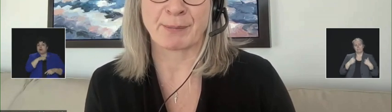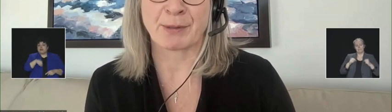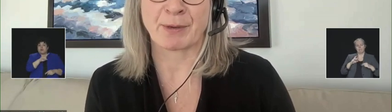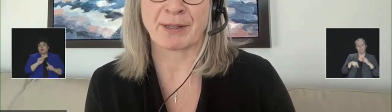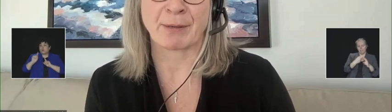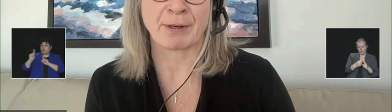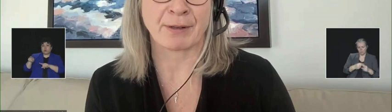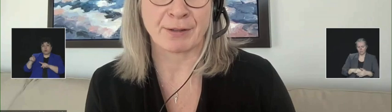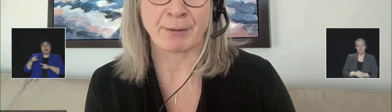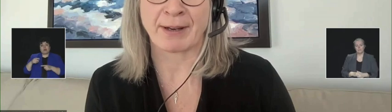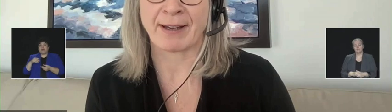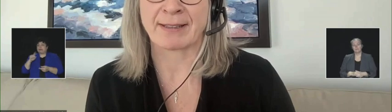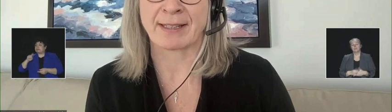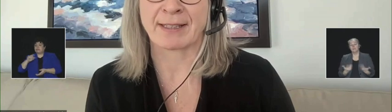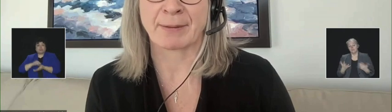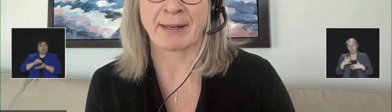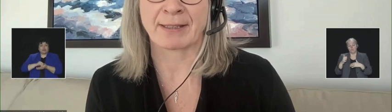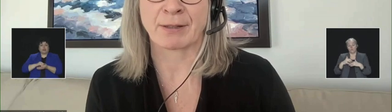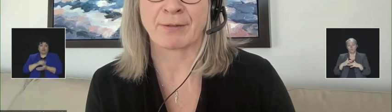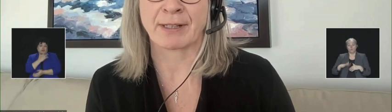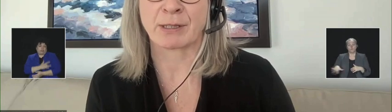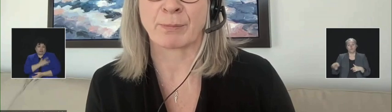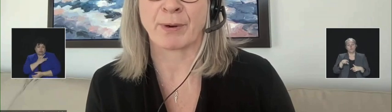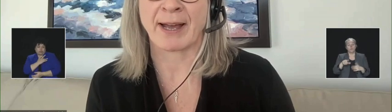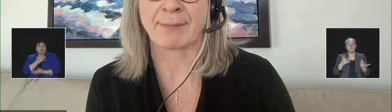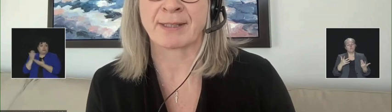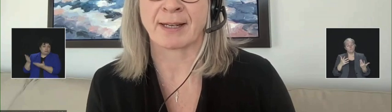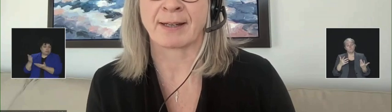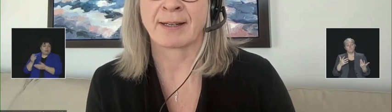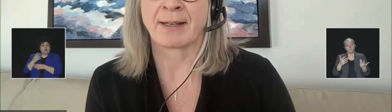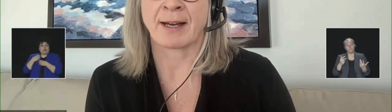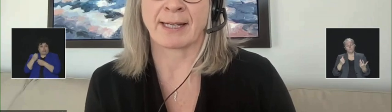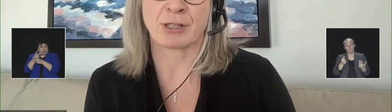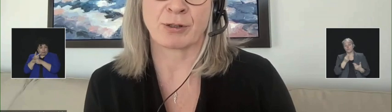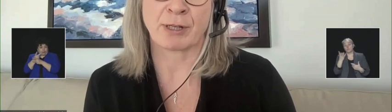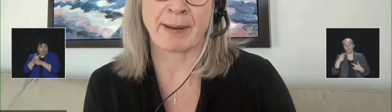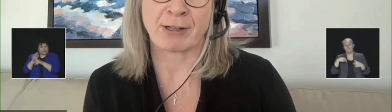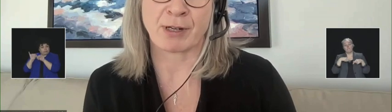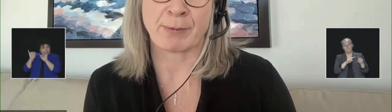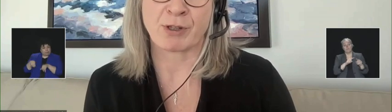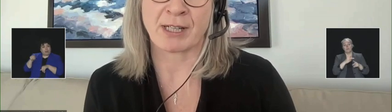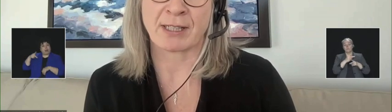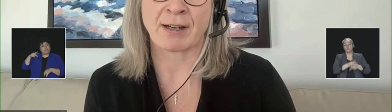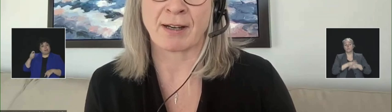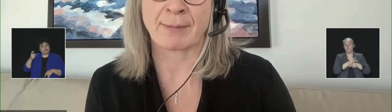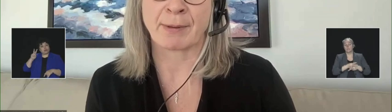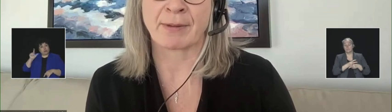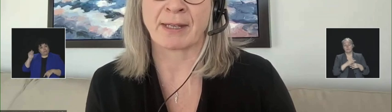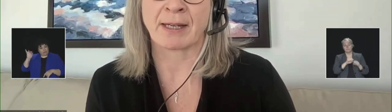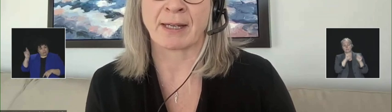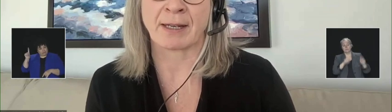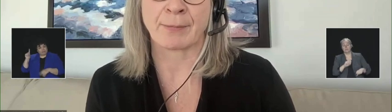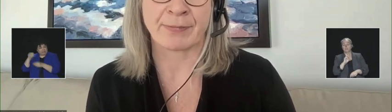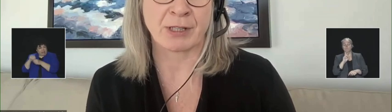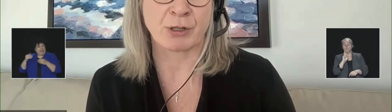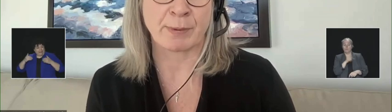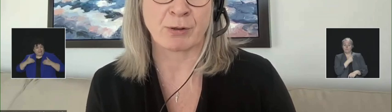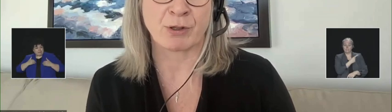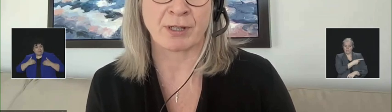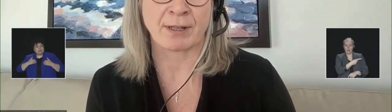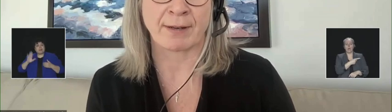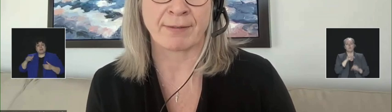health care systems where they would also have access to Pax Lovid. So perhaps I can turn to Patrick Boucher to talk about the